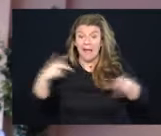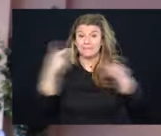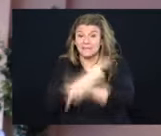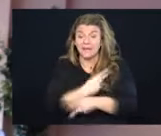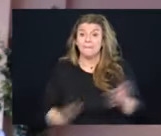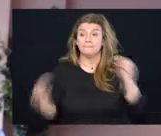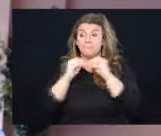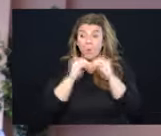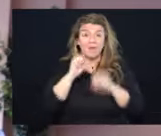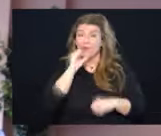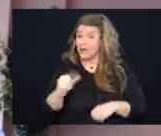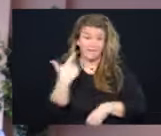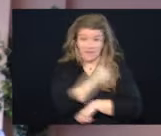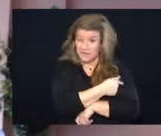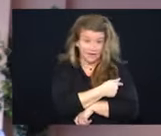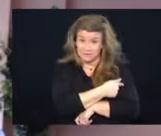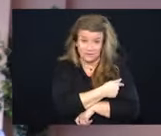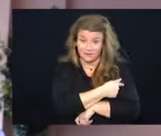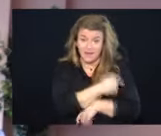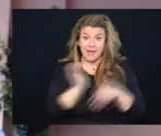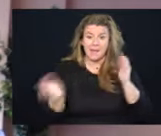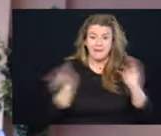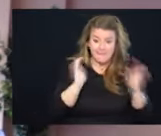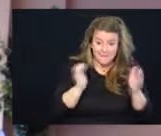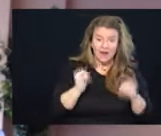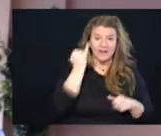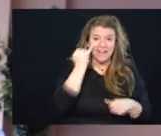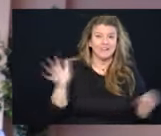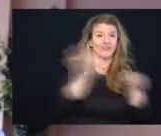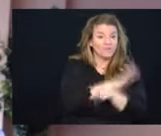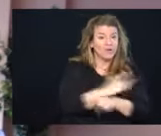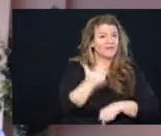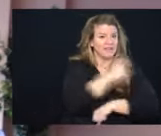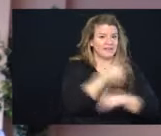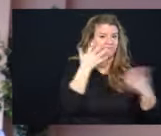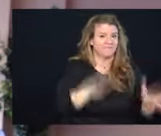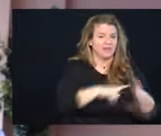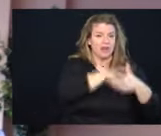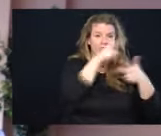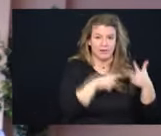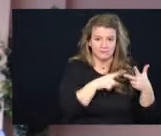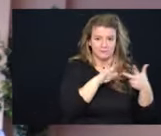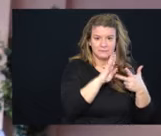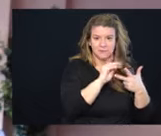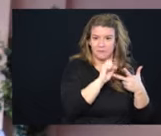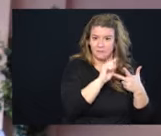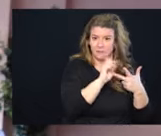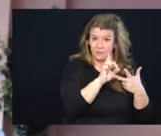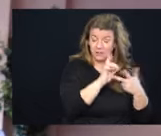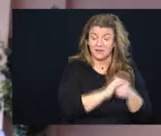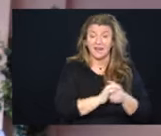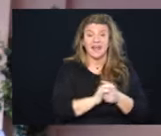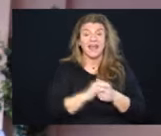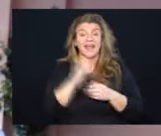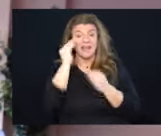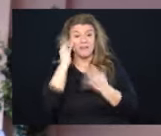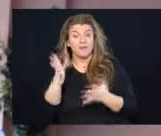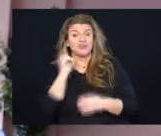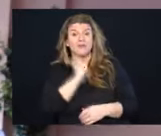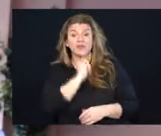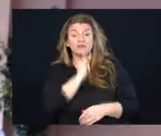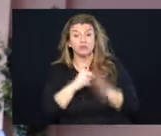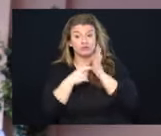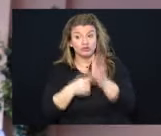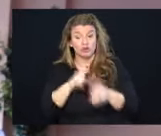you are unvaccinated versus if you're fully vaccinated and boosted. And data from Israel demonstrates that if you're fully vaccinated and